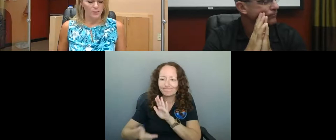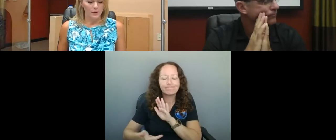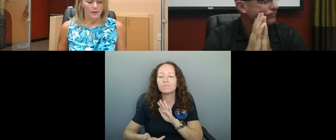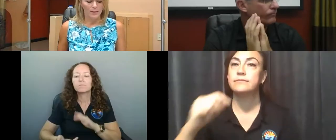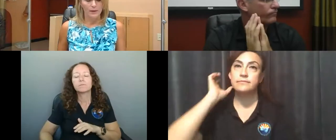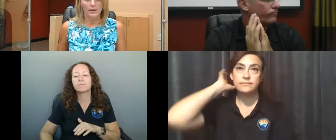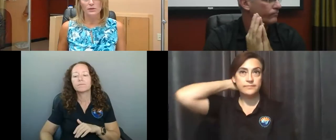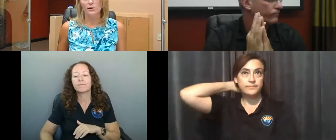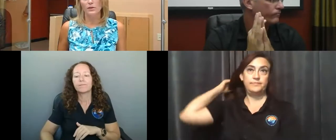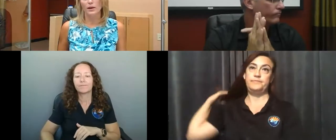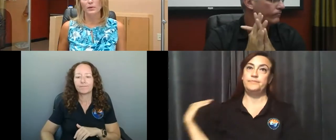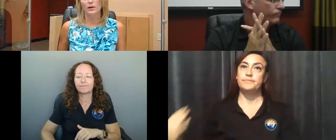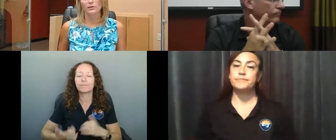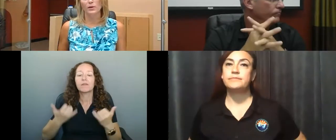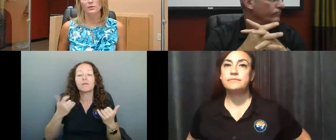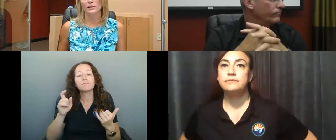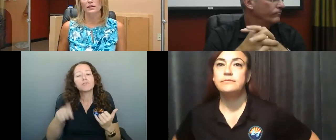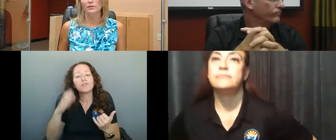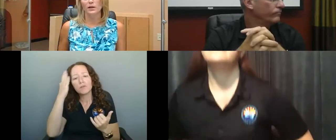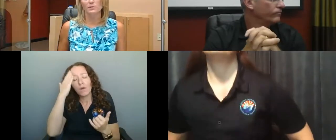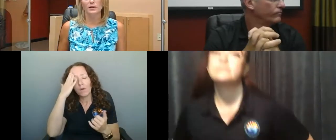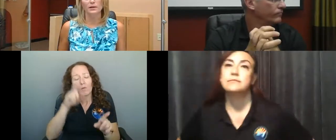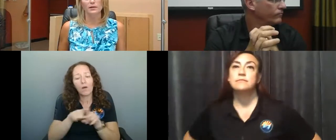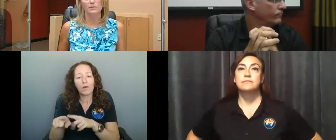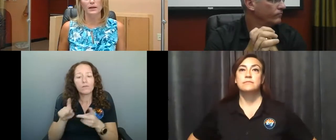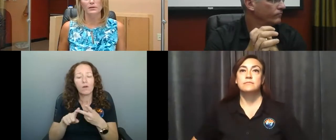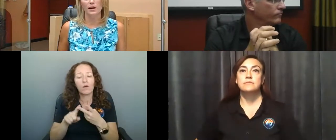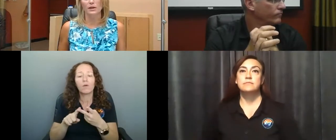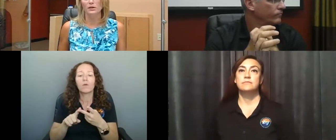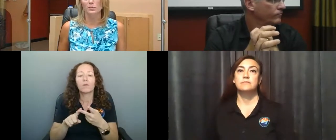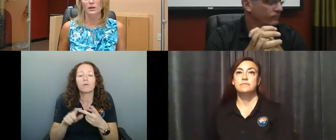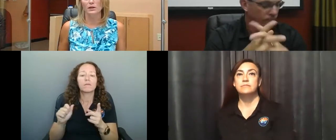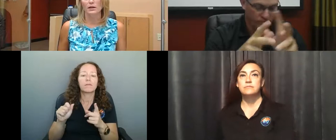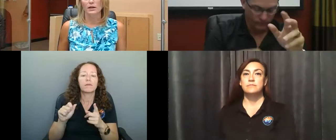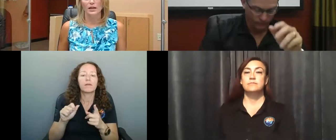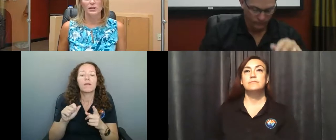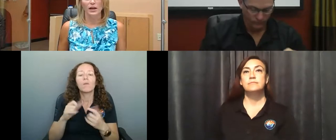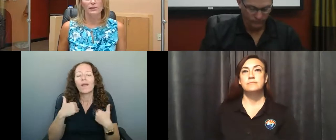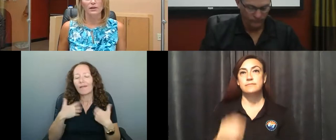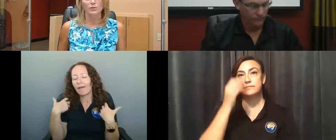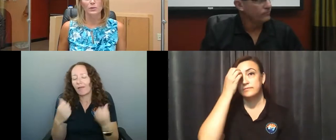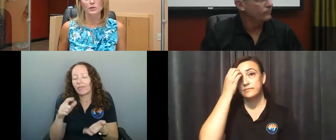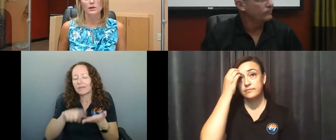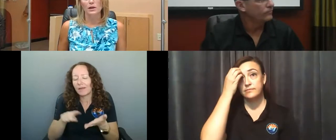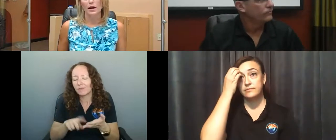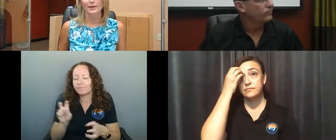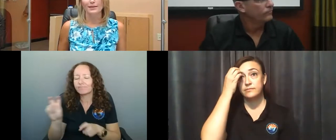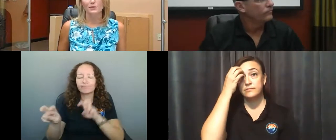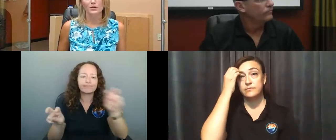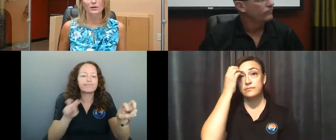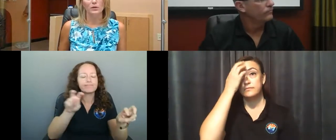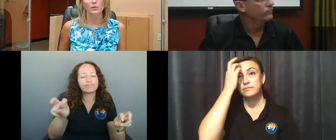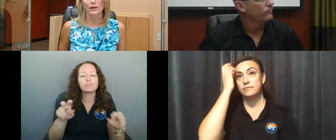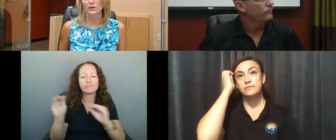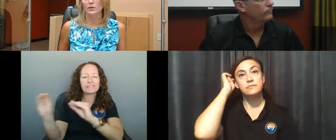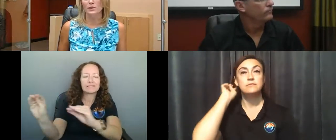so they should know that. We're also, as we send our environmental health inspectors out, they should be educated on the rules. I think the